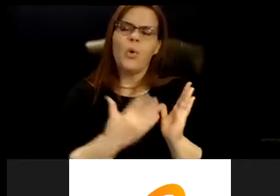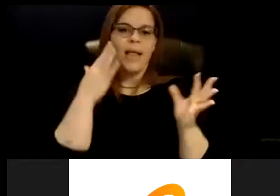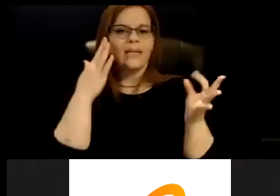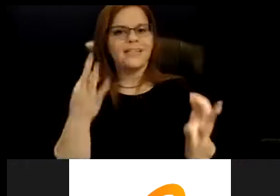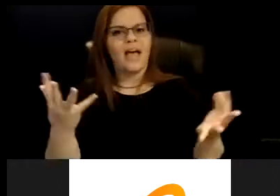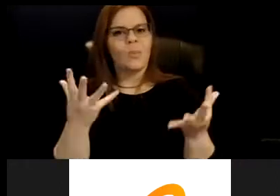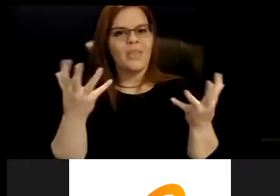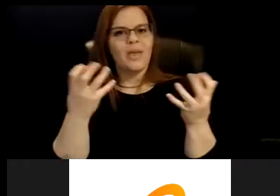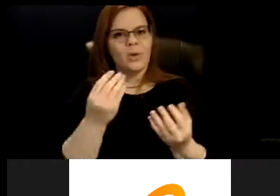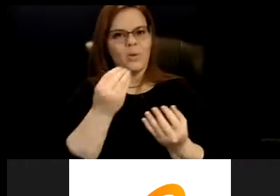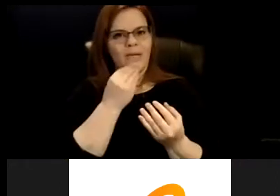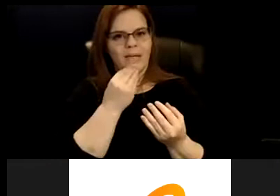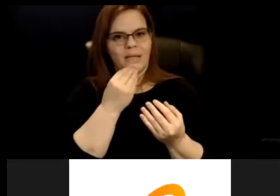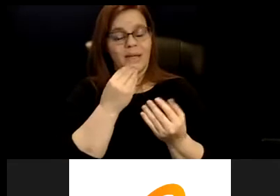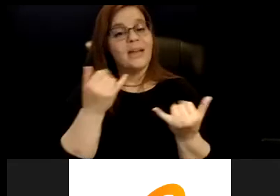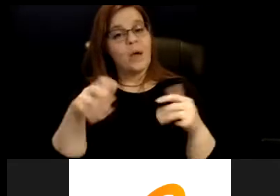further, um,